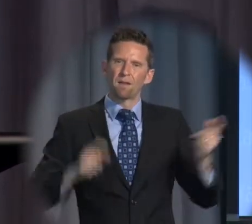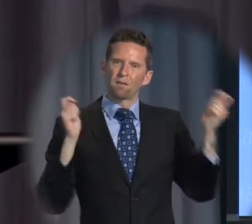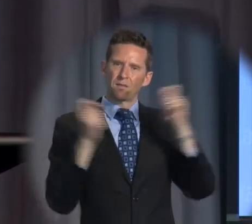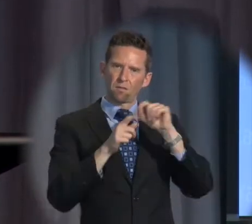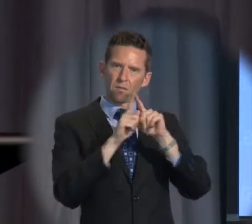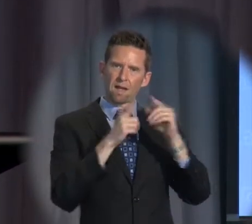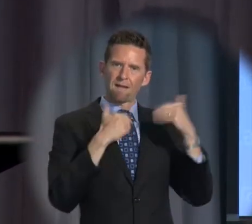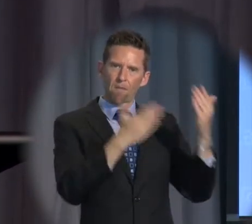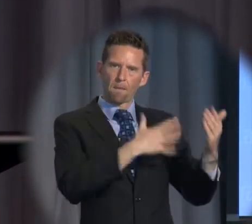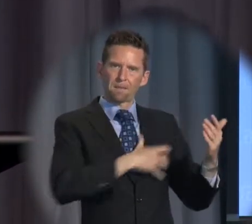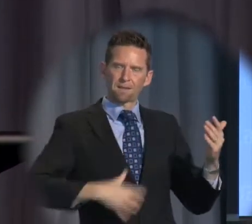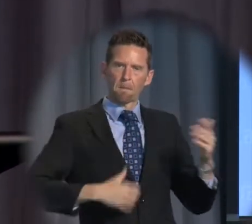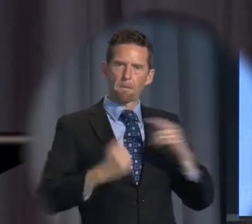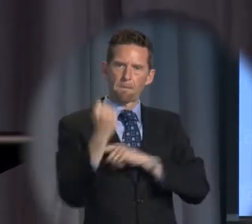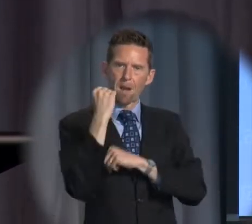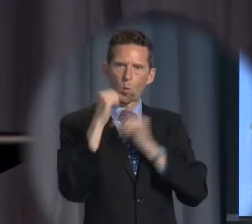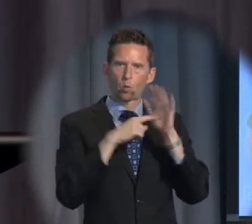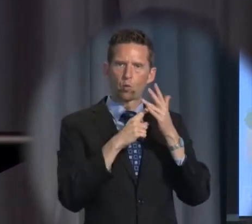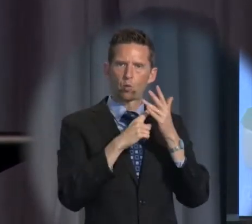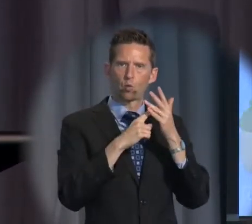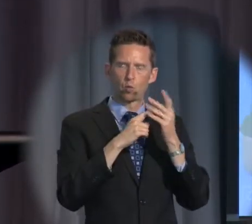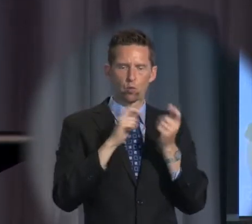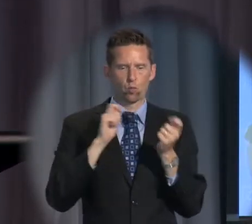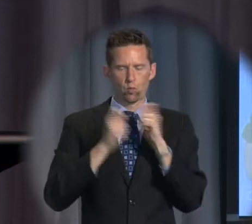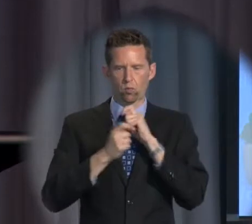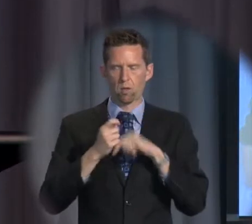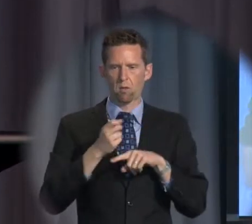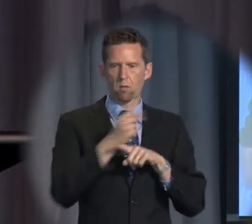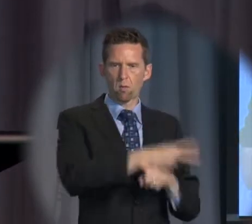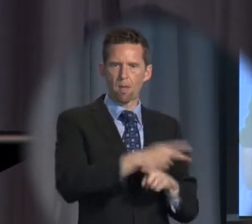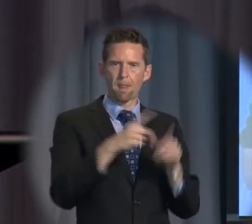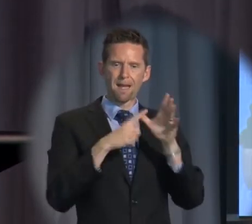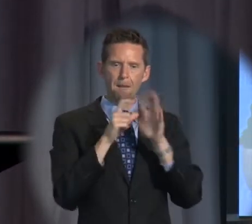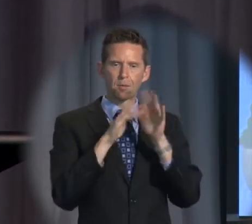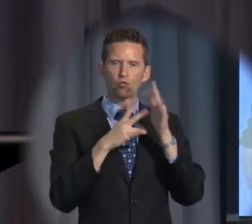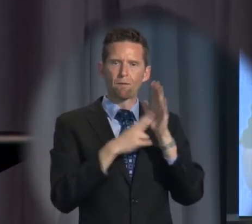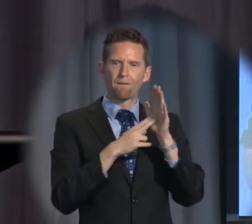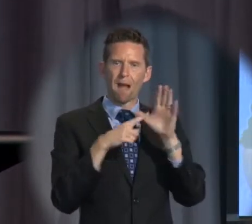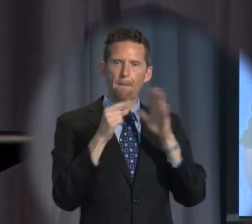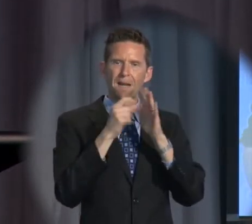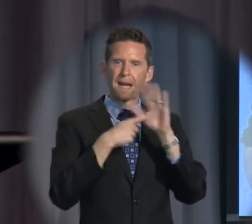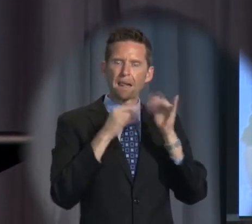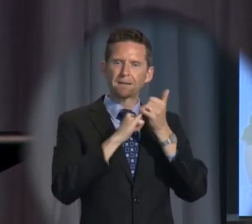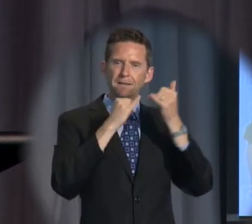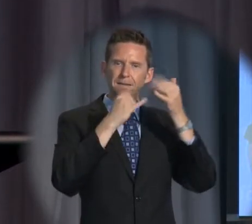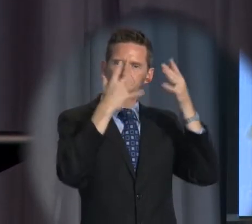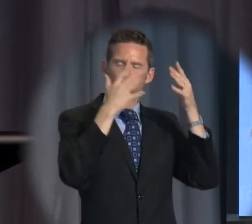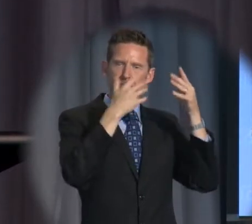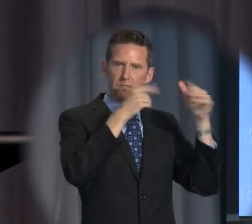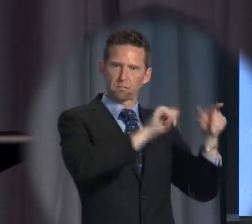power to overturn decisions of the Administrative Appeals Tribunal that he doesn't accept.